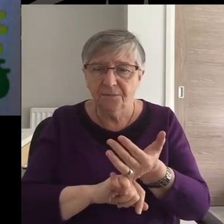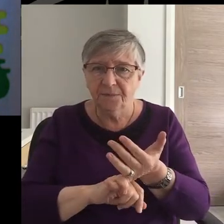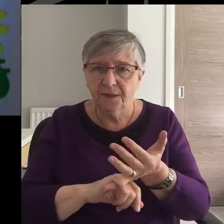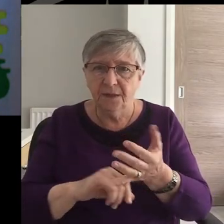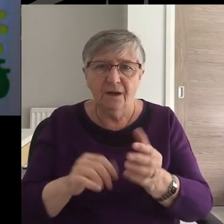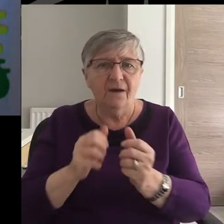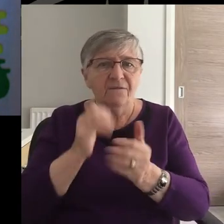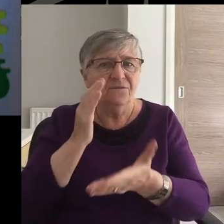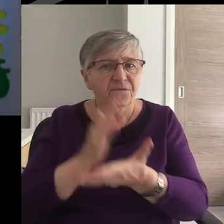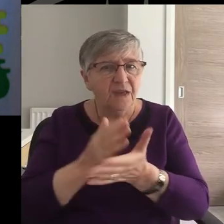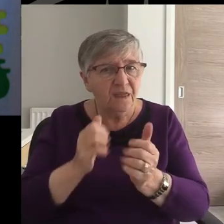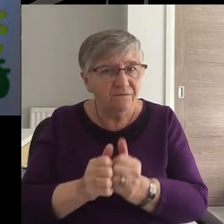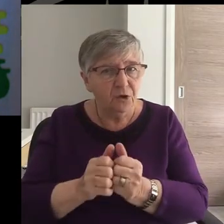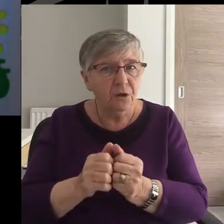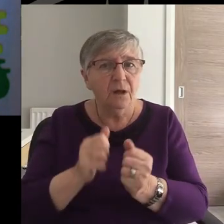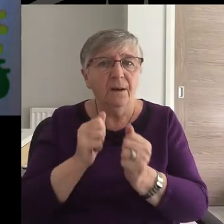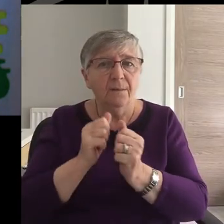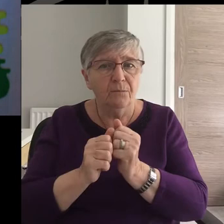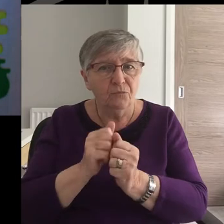who is one of you.